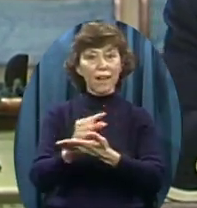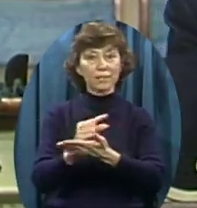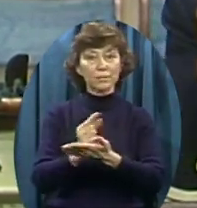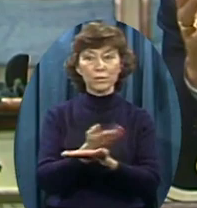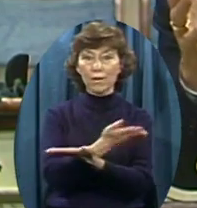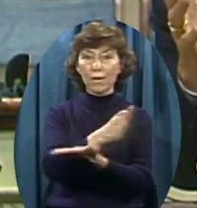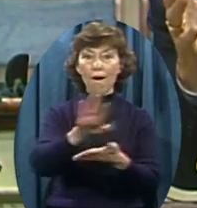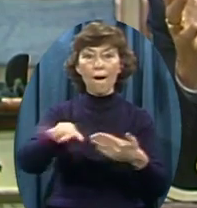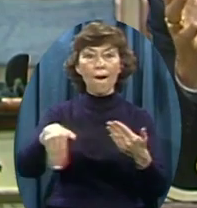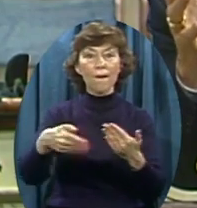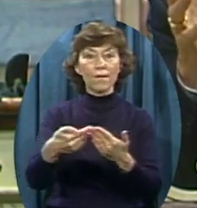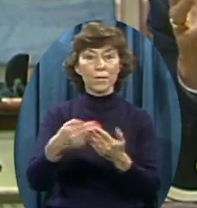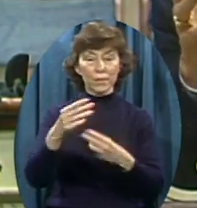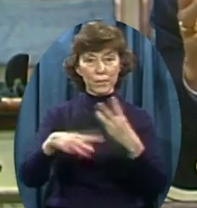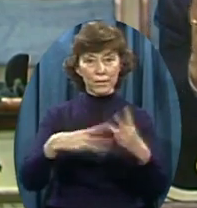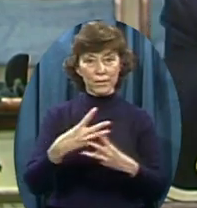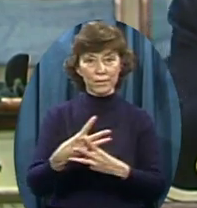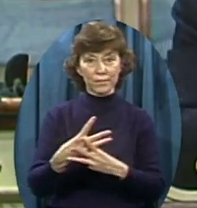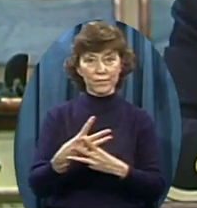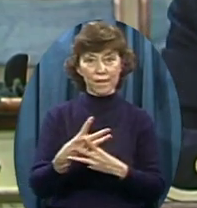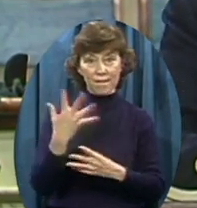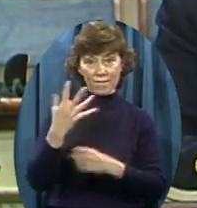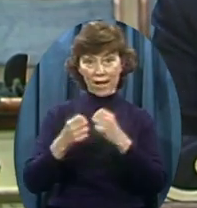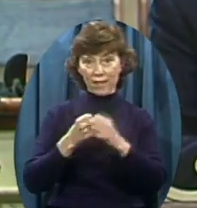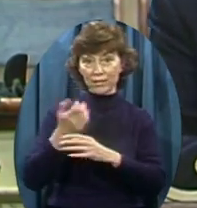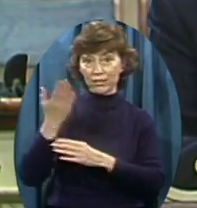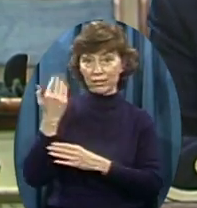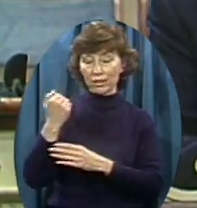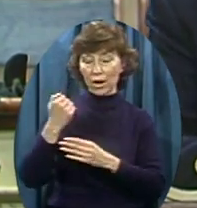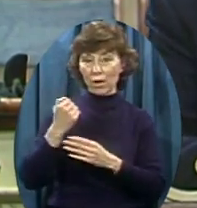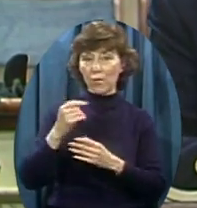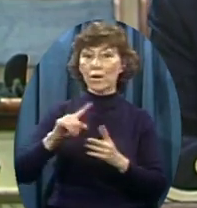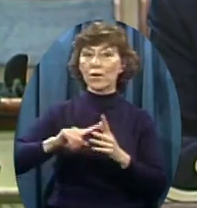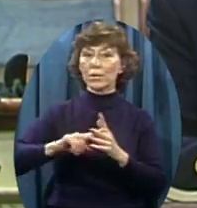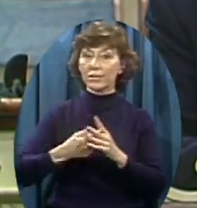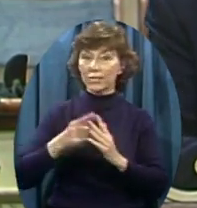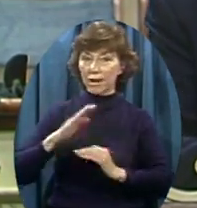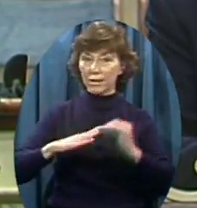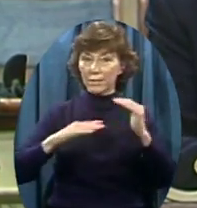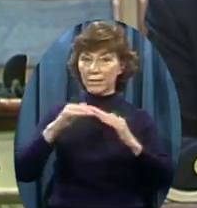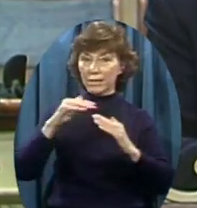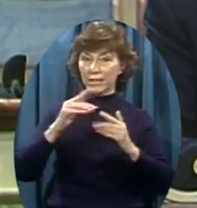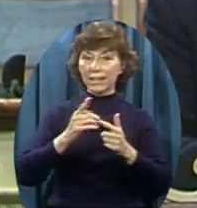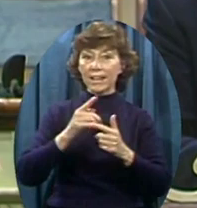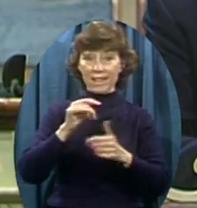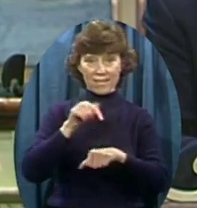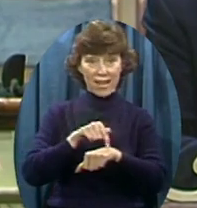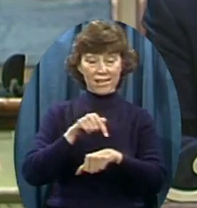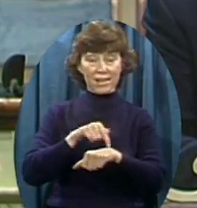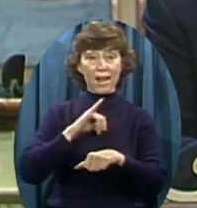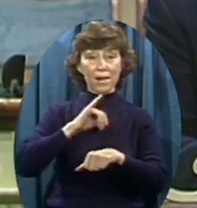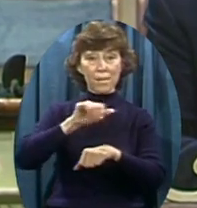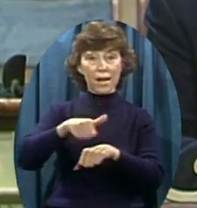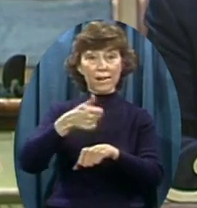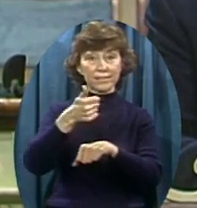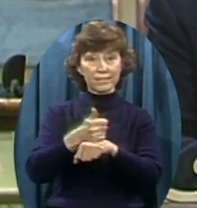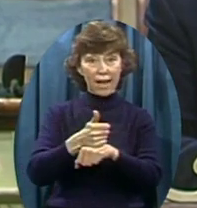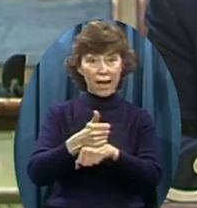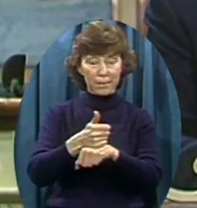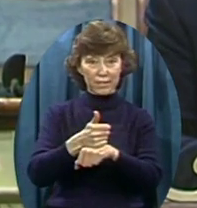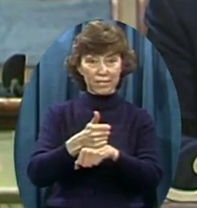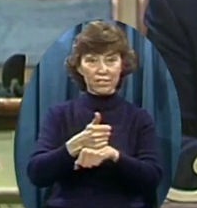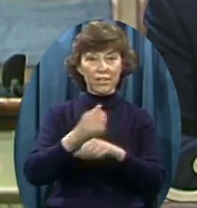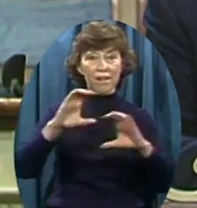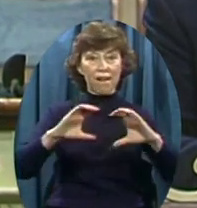Of that first phase On Liberty Mountain I started a club Called the Founders Club Who gave me the seed money To begin construction